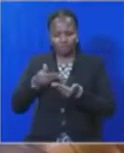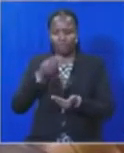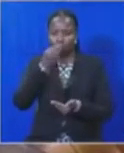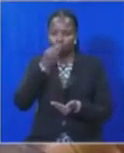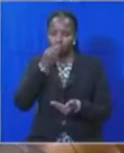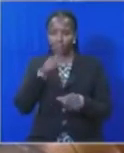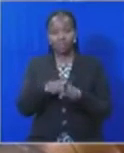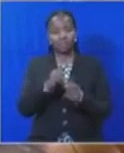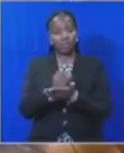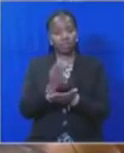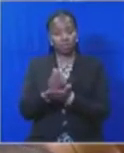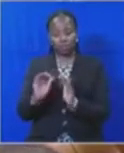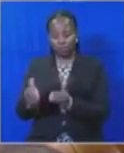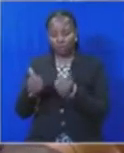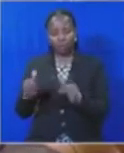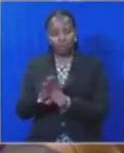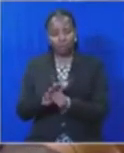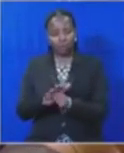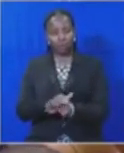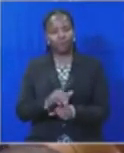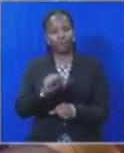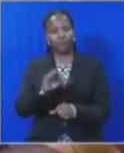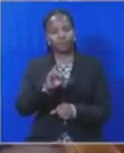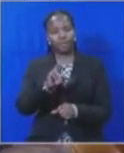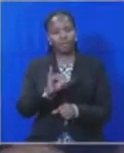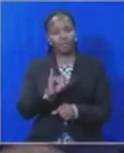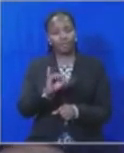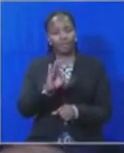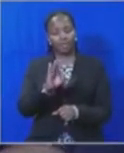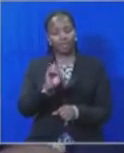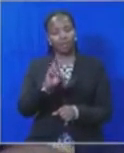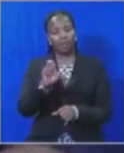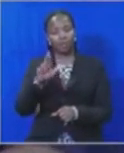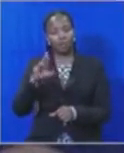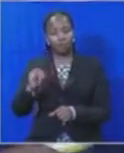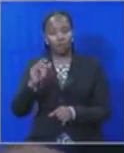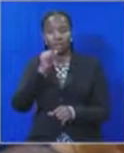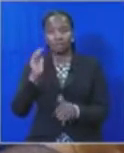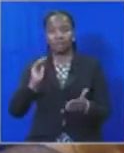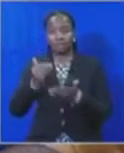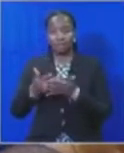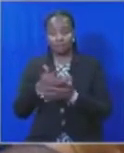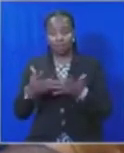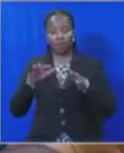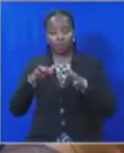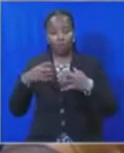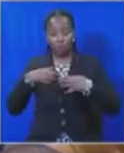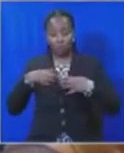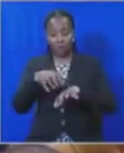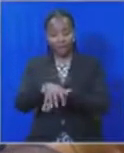their protection. AFRI Forum reported in July that there had been a rise in farm murders since 1990 with